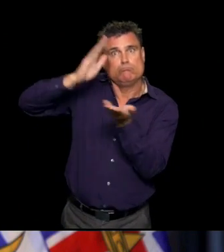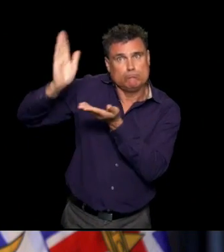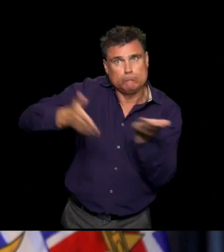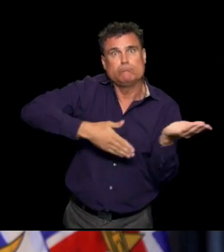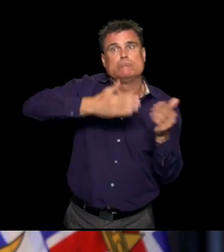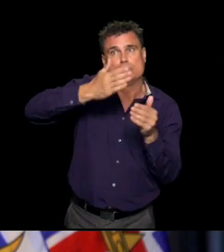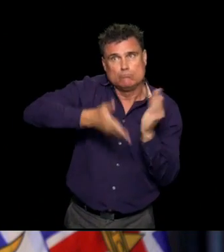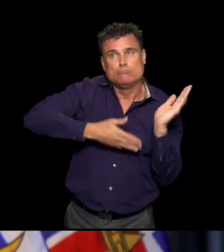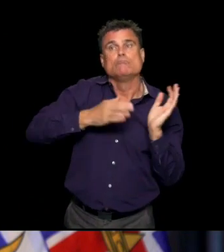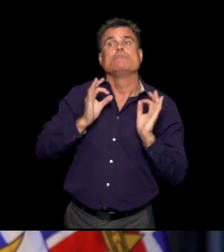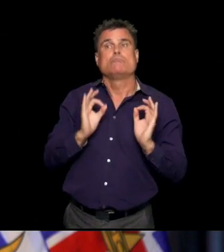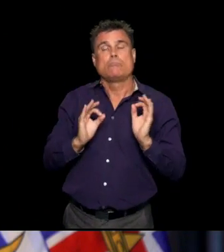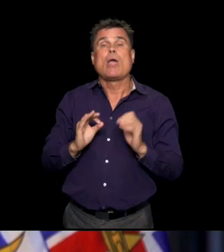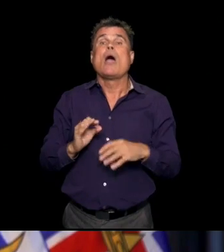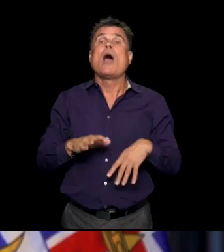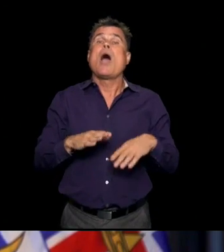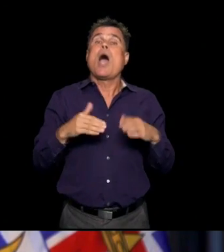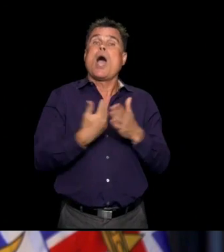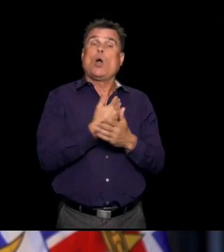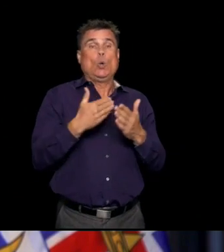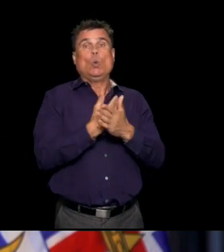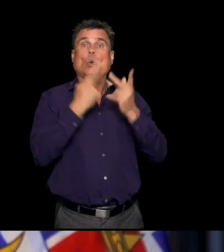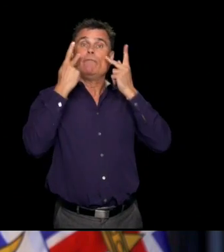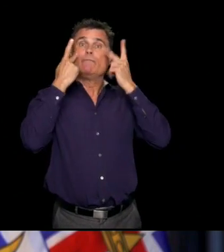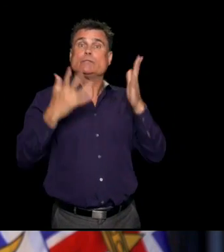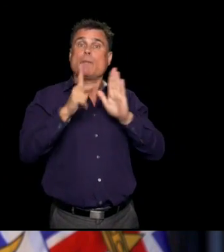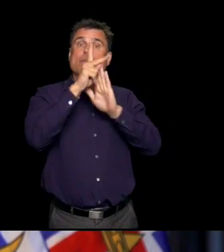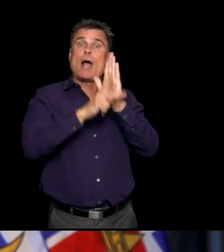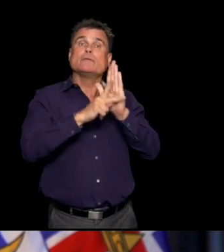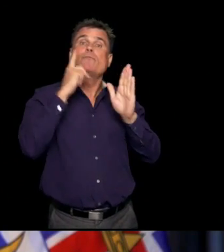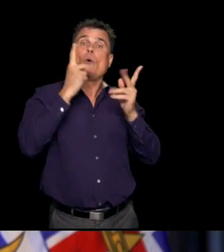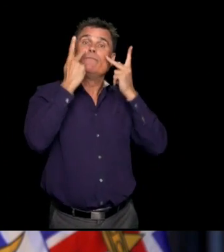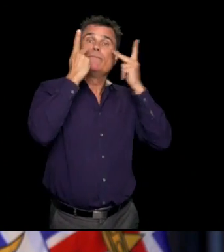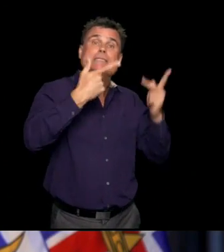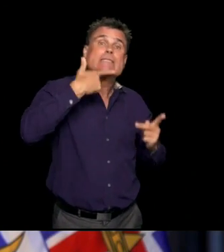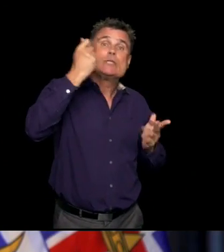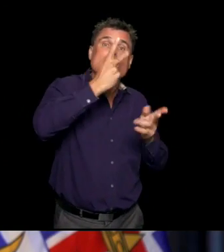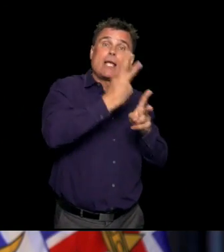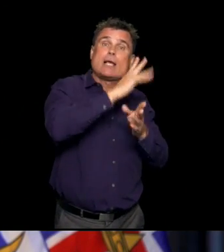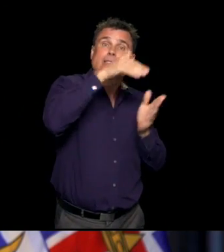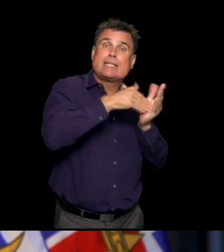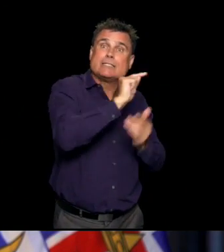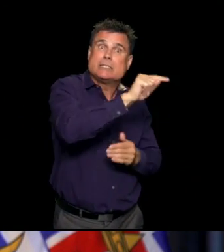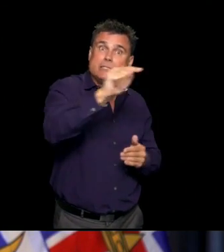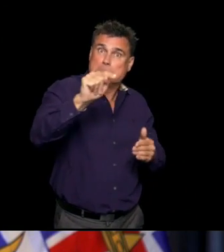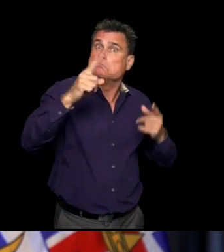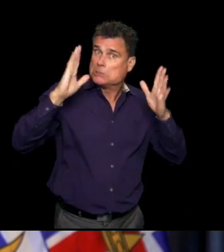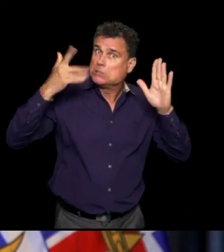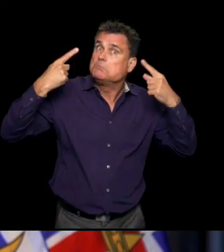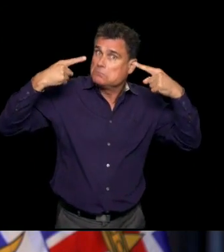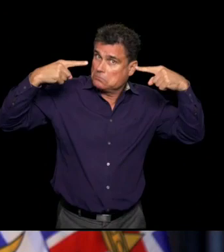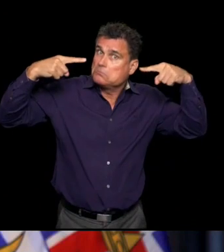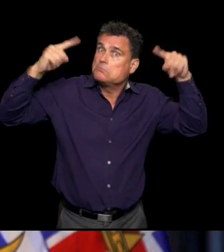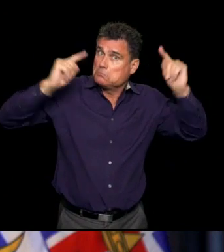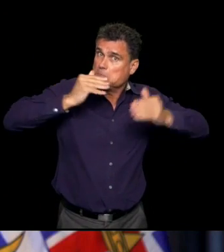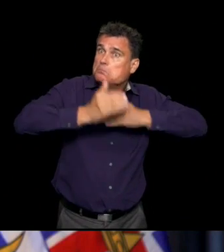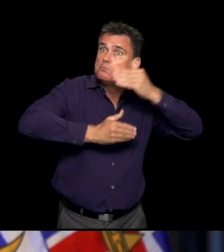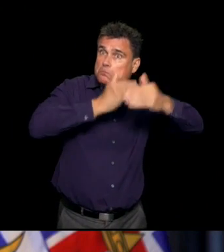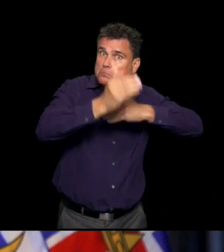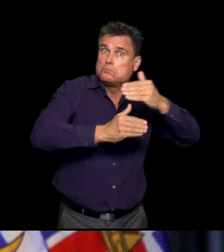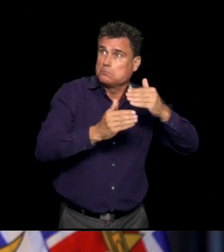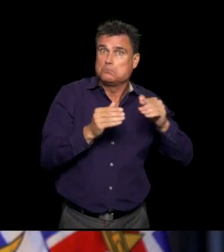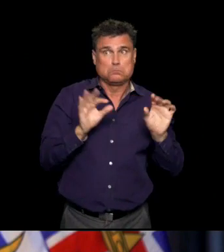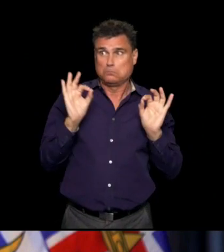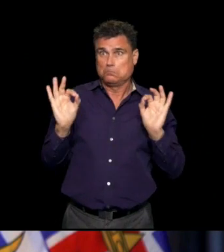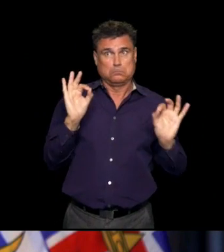with visitation to our loved ones in long-term care and assisted living, providing some comfort and much needed to support to many of us and our families, and with